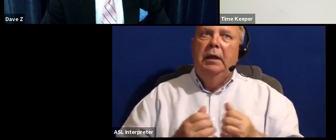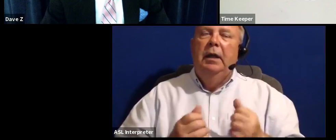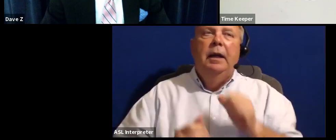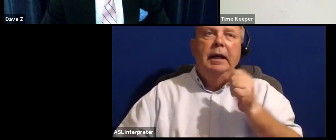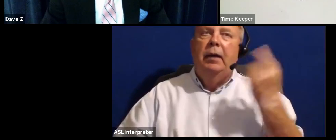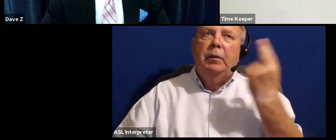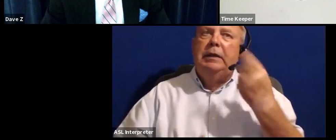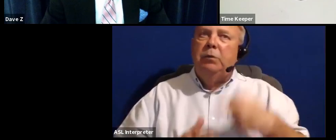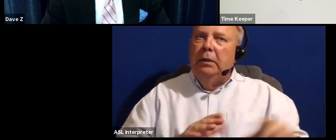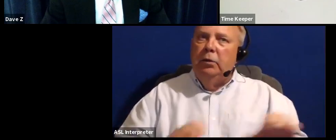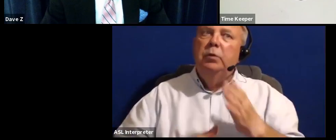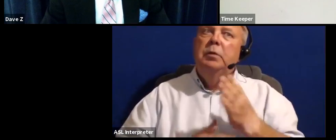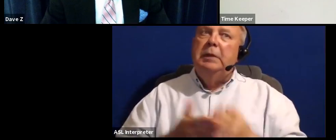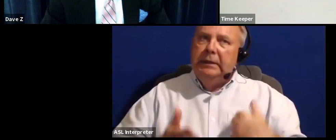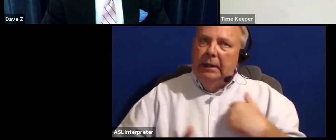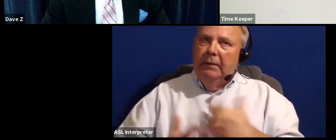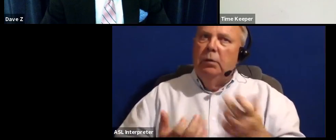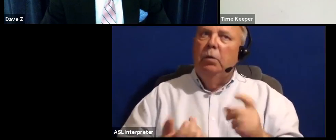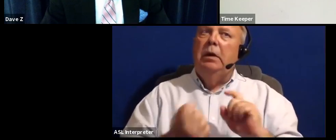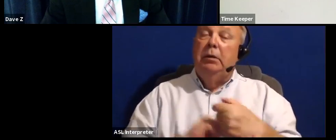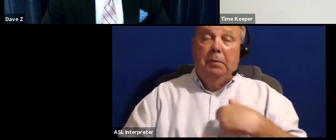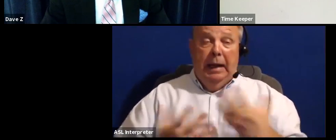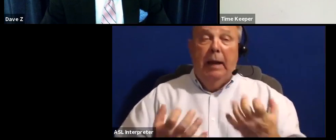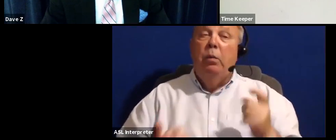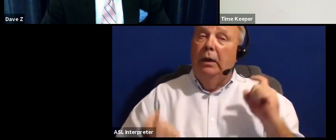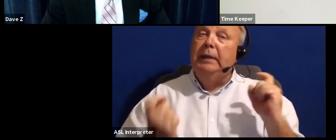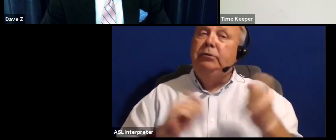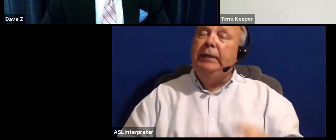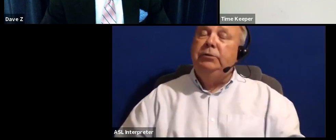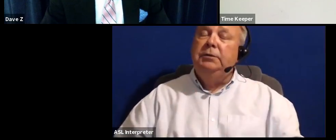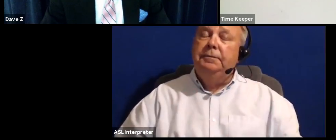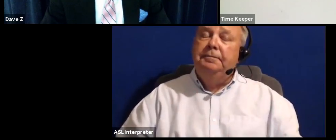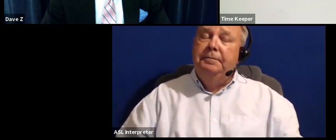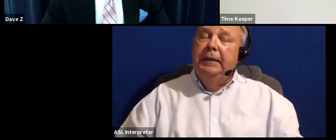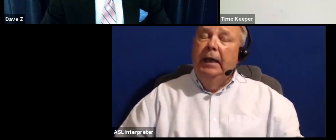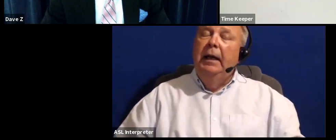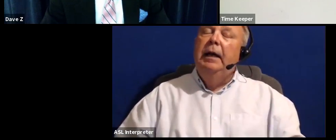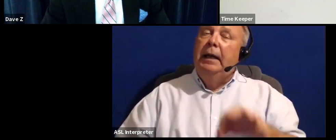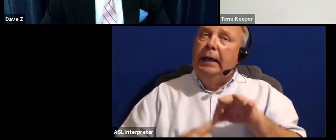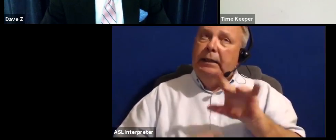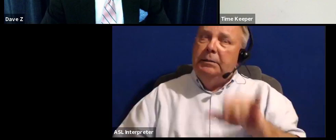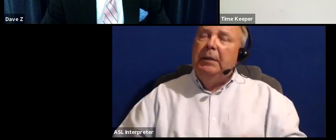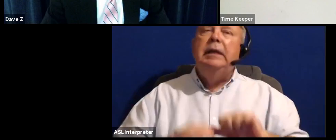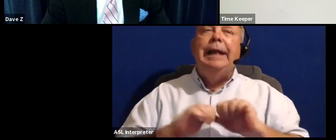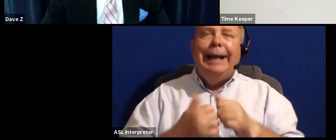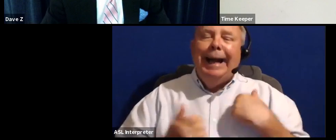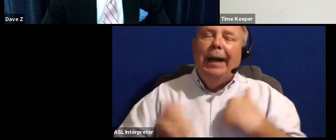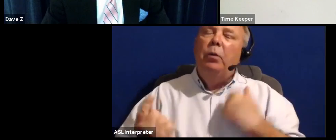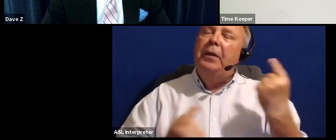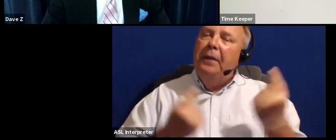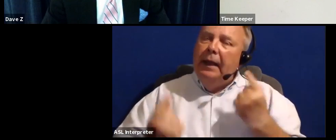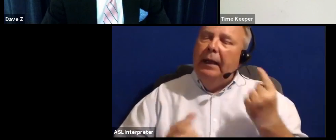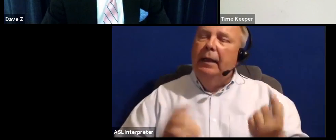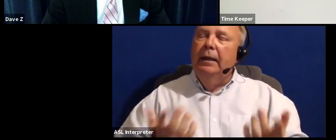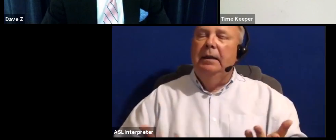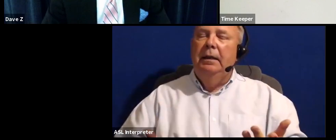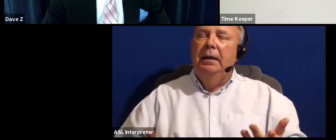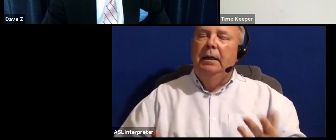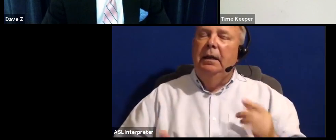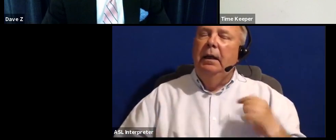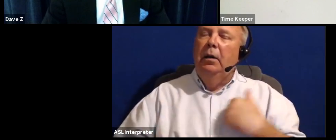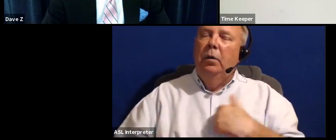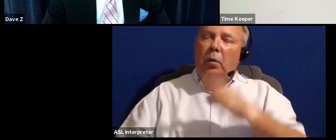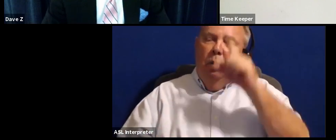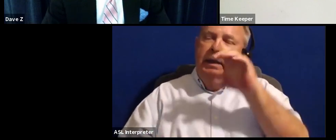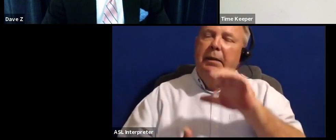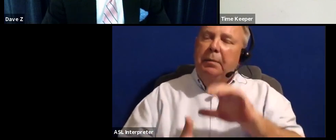Some of us want to change it. I want to change it, especially in how we think. Why is it that we believe